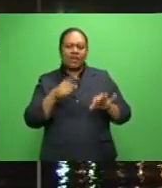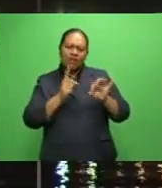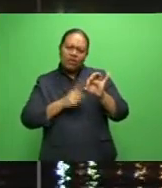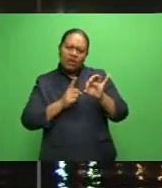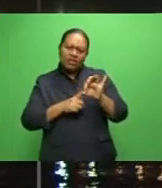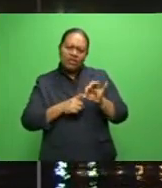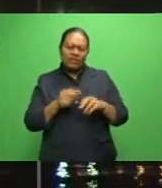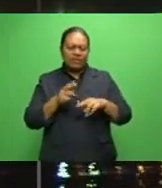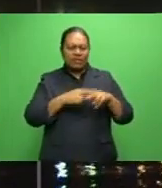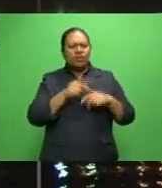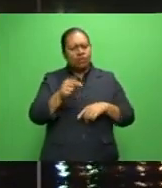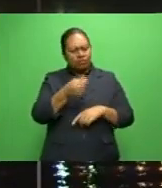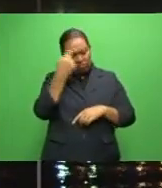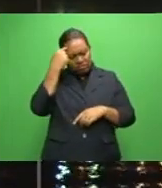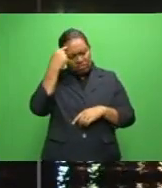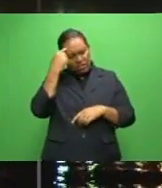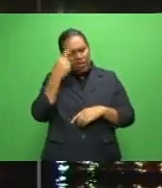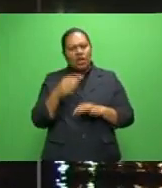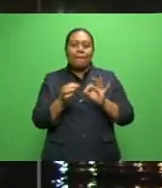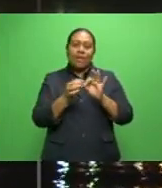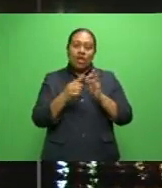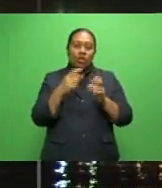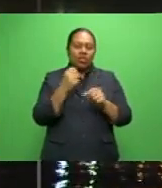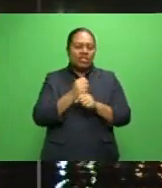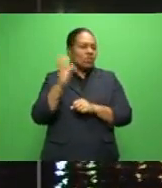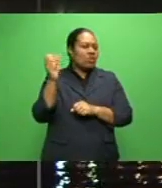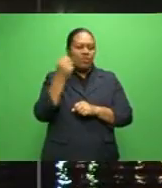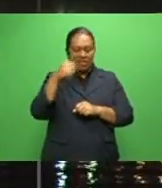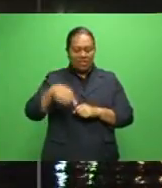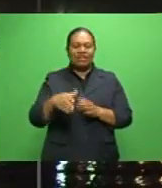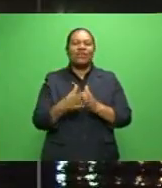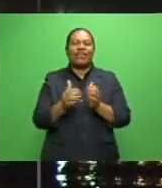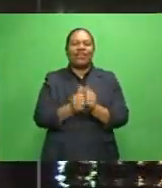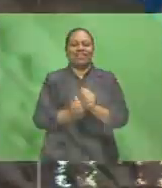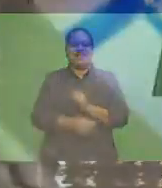asked who do you think will win the Punjas' BOG title this weekend?